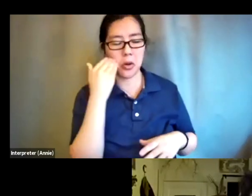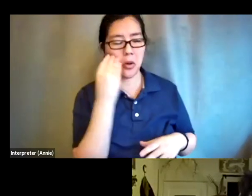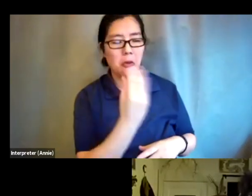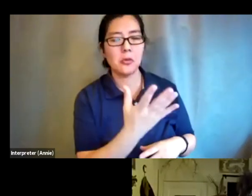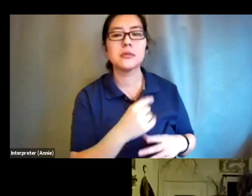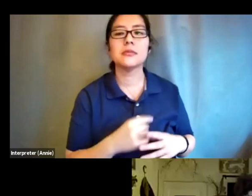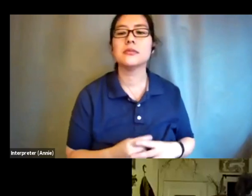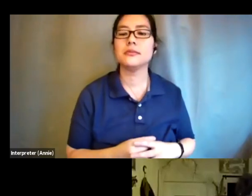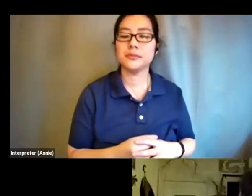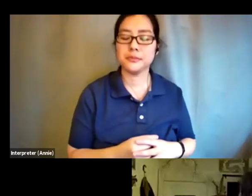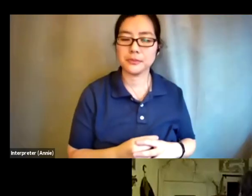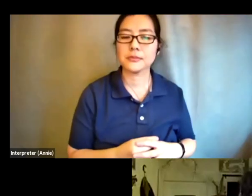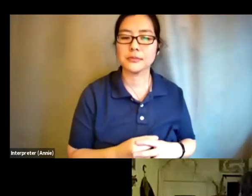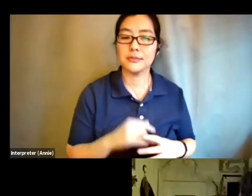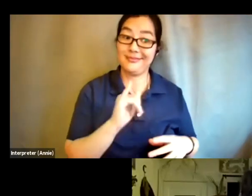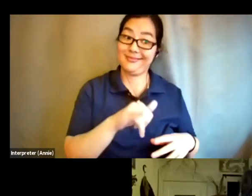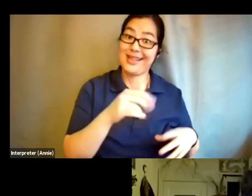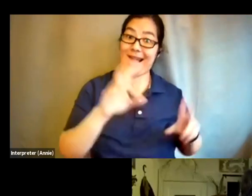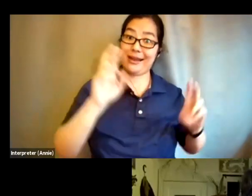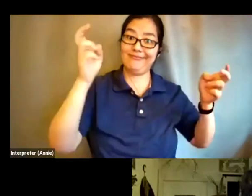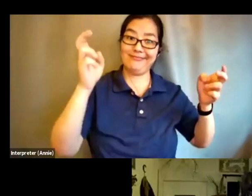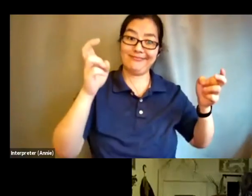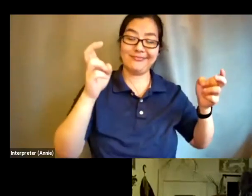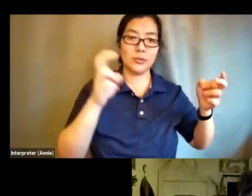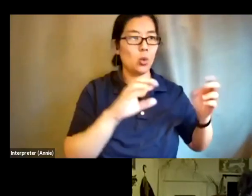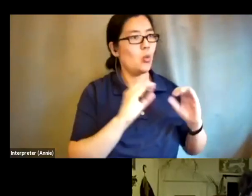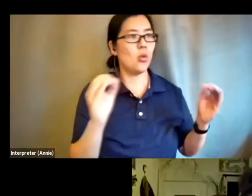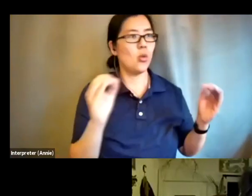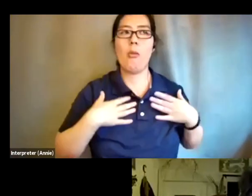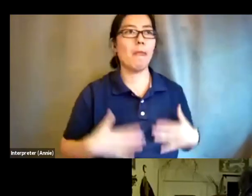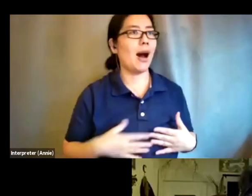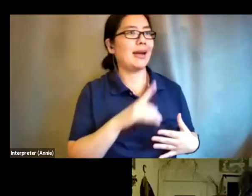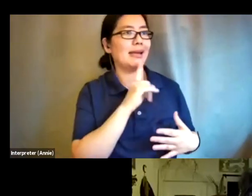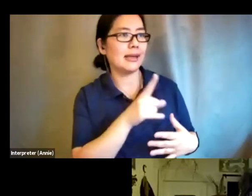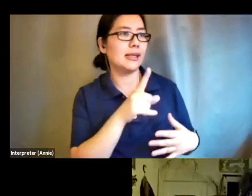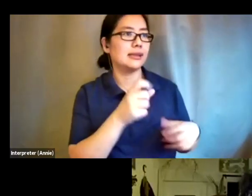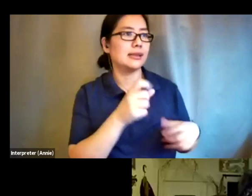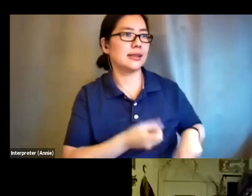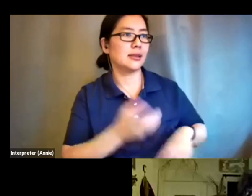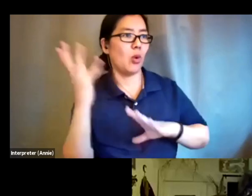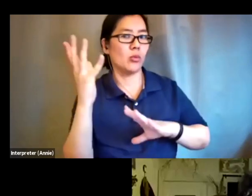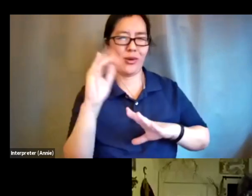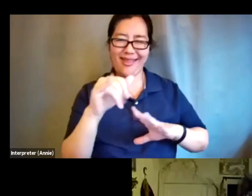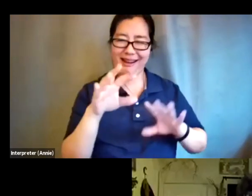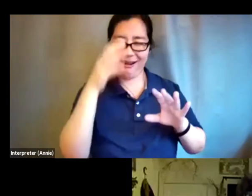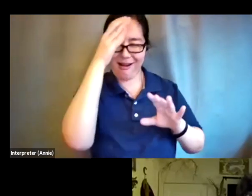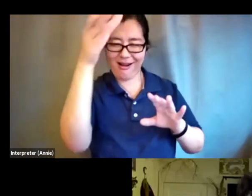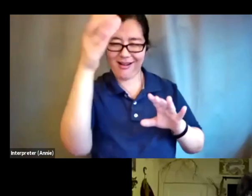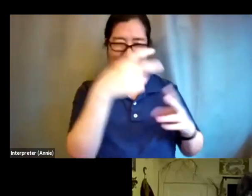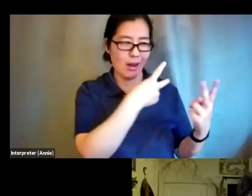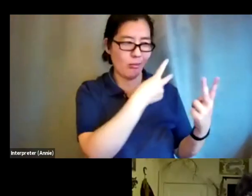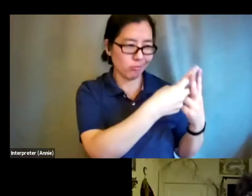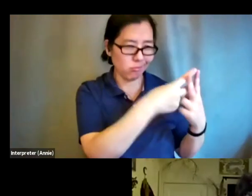or that that name nobody is disposable kind of as a tagline or hashtag was created um